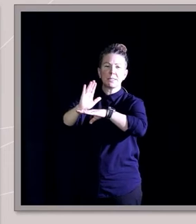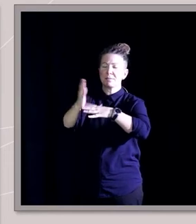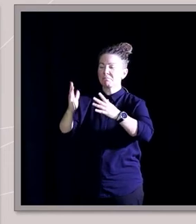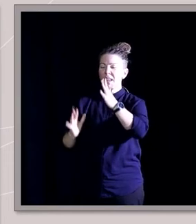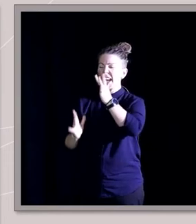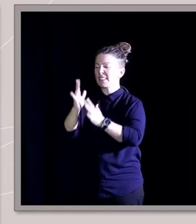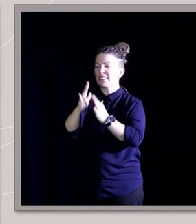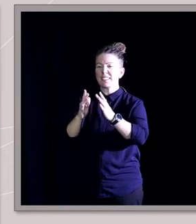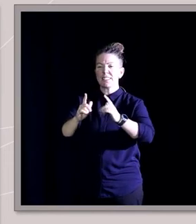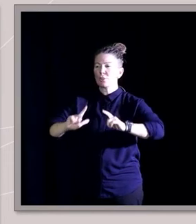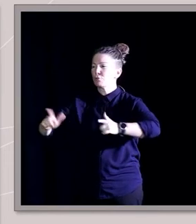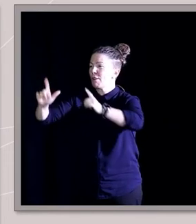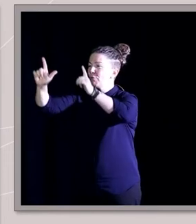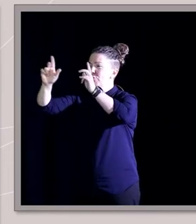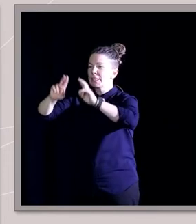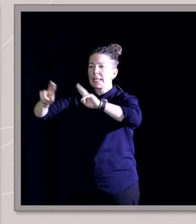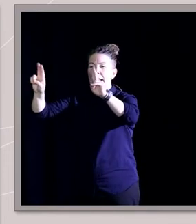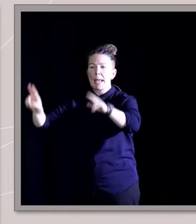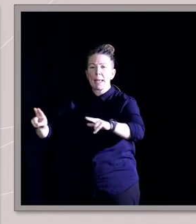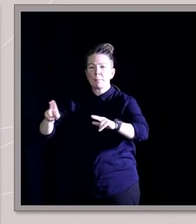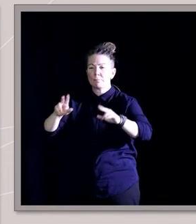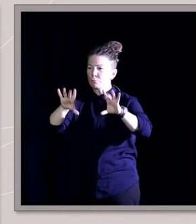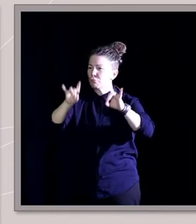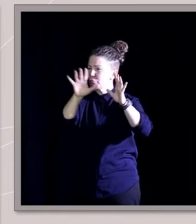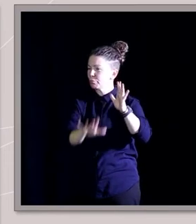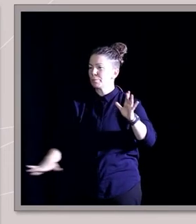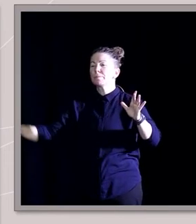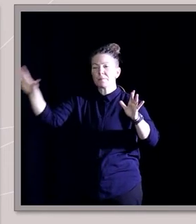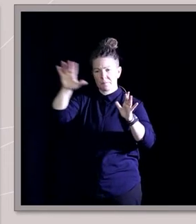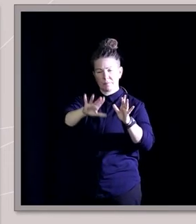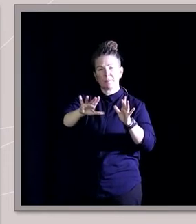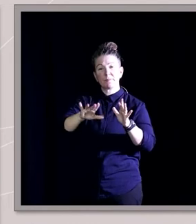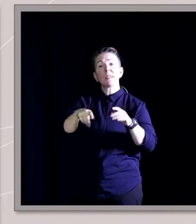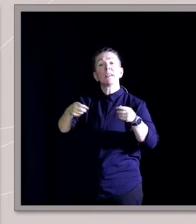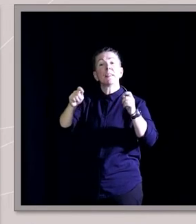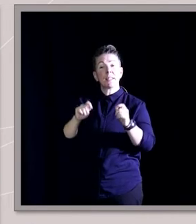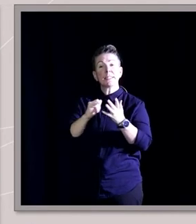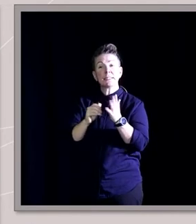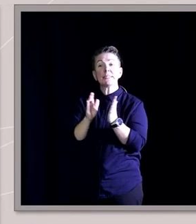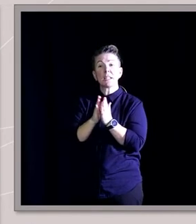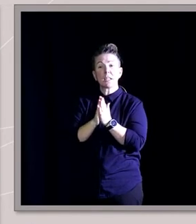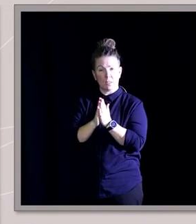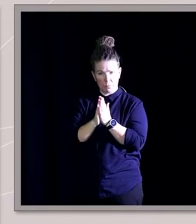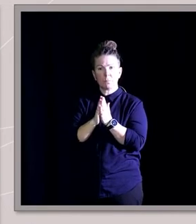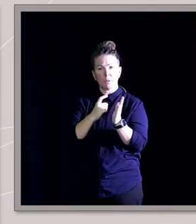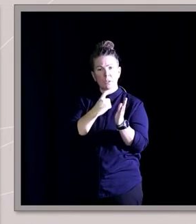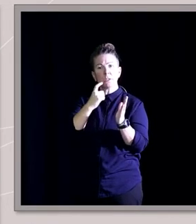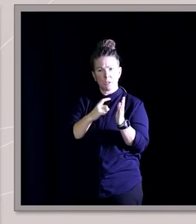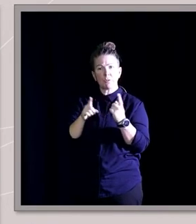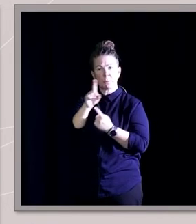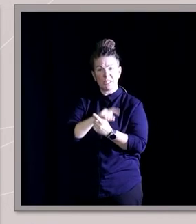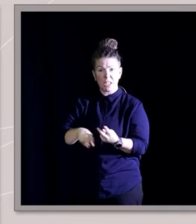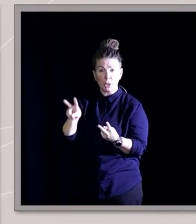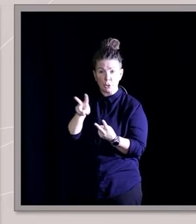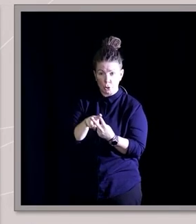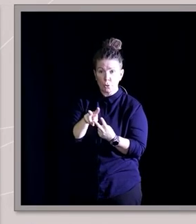activities, travel away for camps all around the country. And then on Sunday, we would have the very serious meetings, two of them in